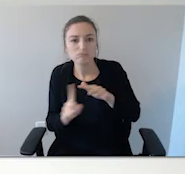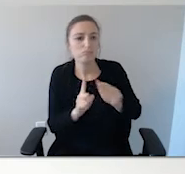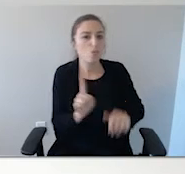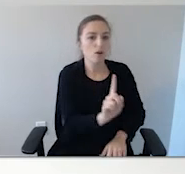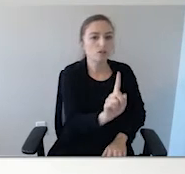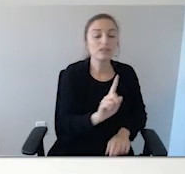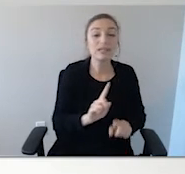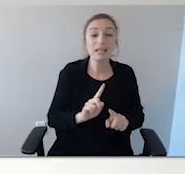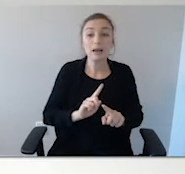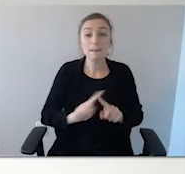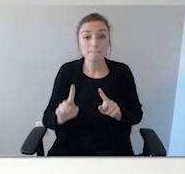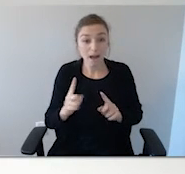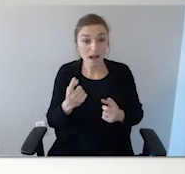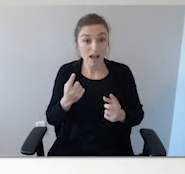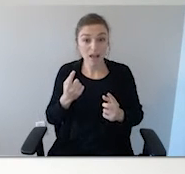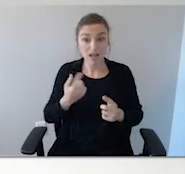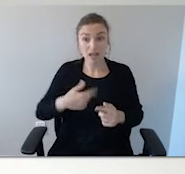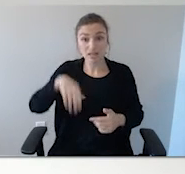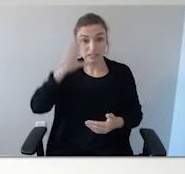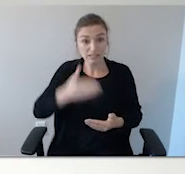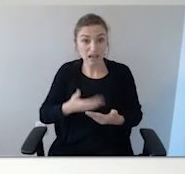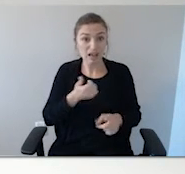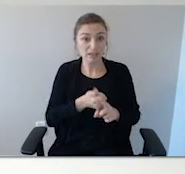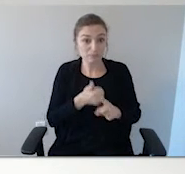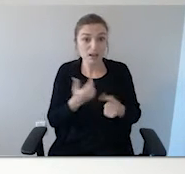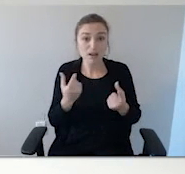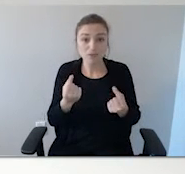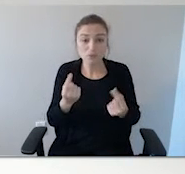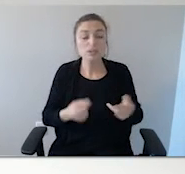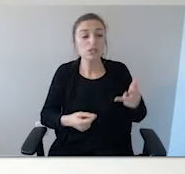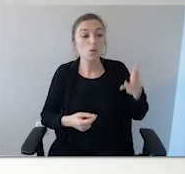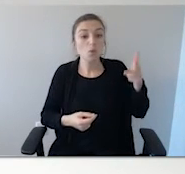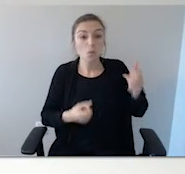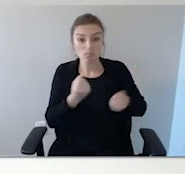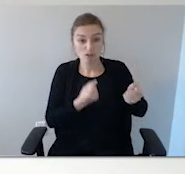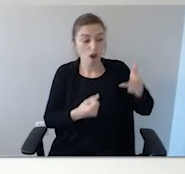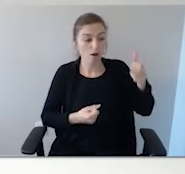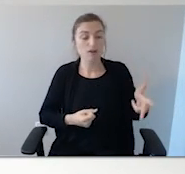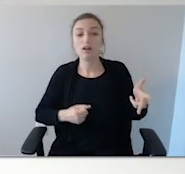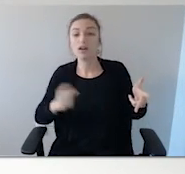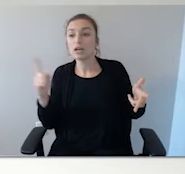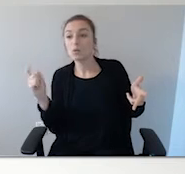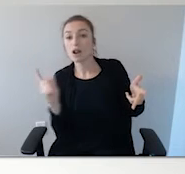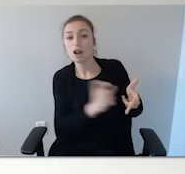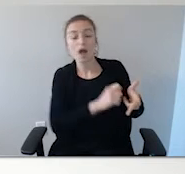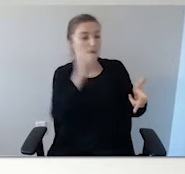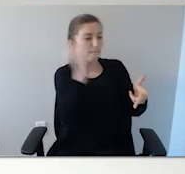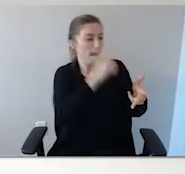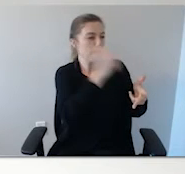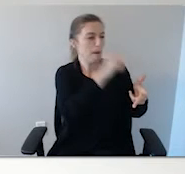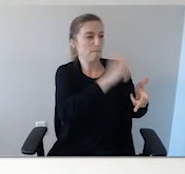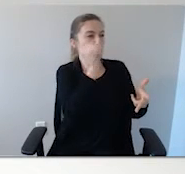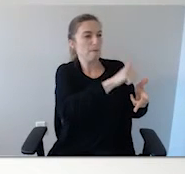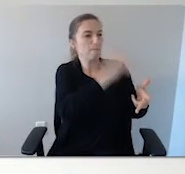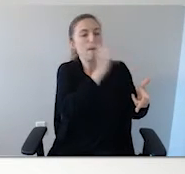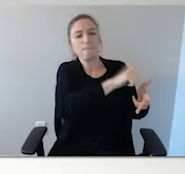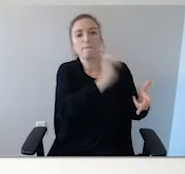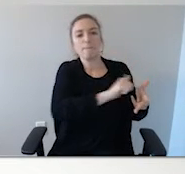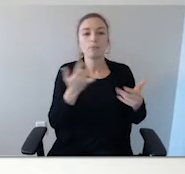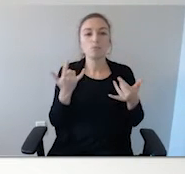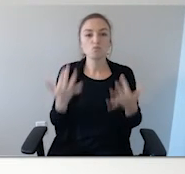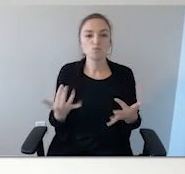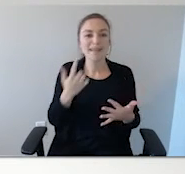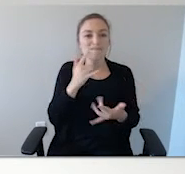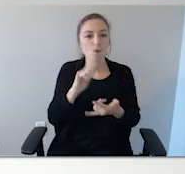going to the car to get his toy. And if the car was not unlocked, he would bang on the car door or the window until I heard it and went out and opened the car for him.